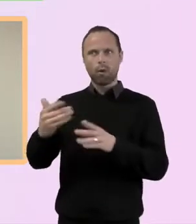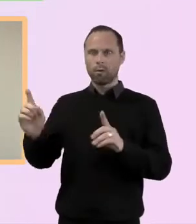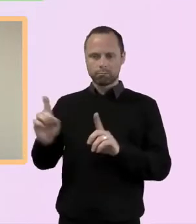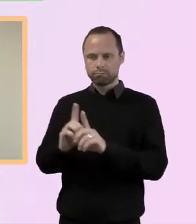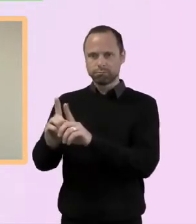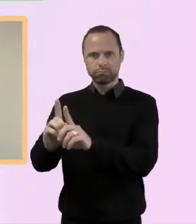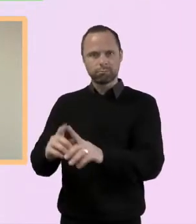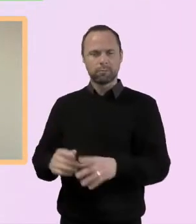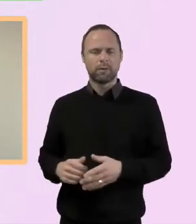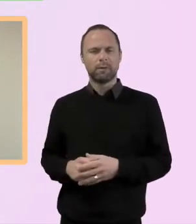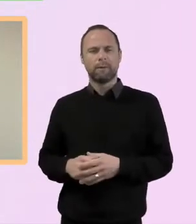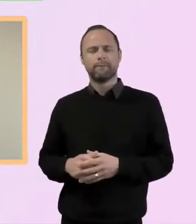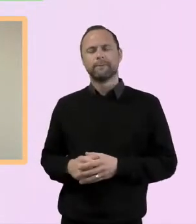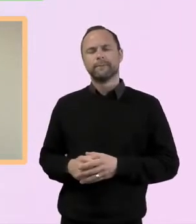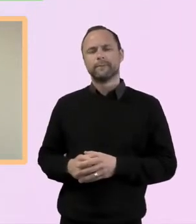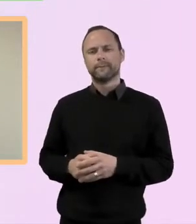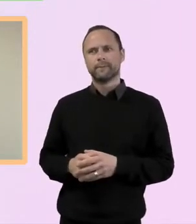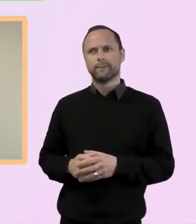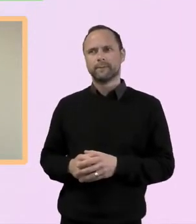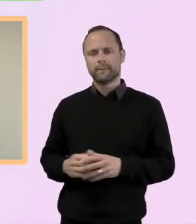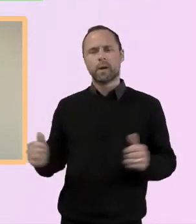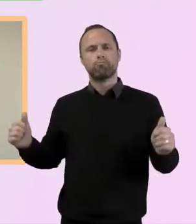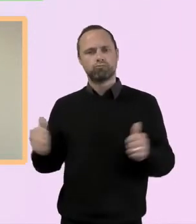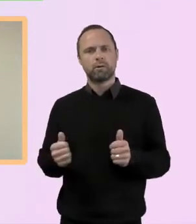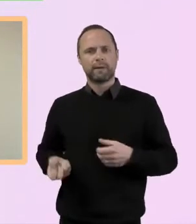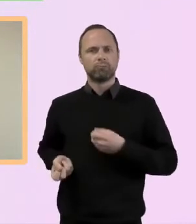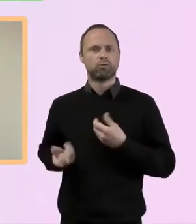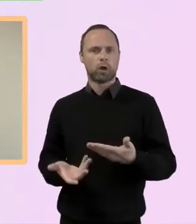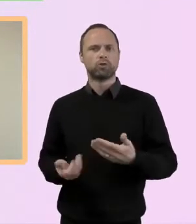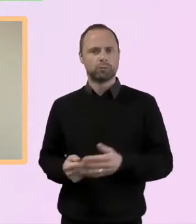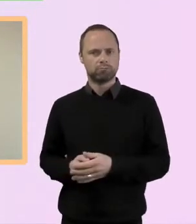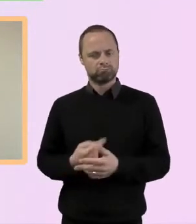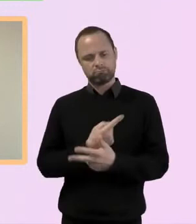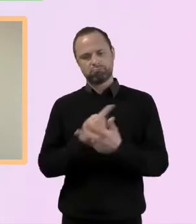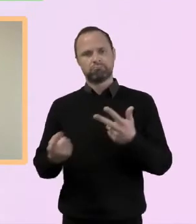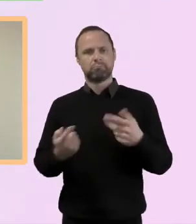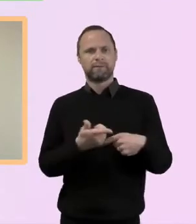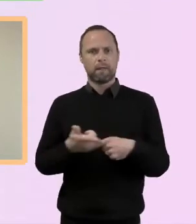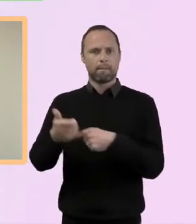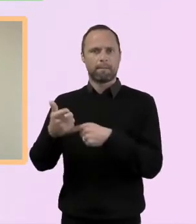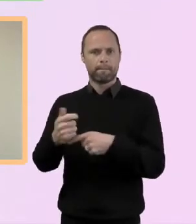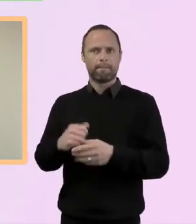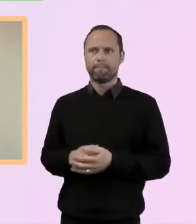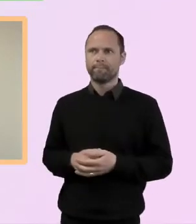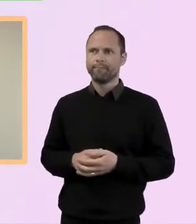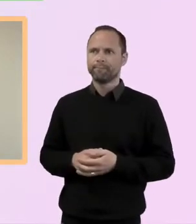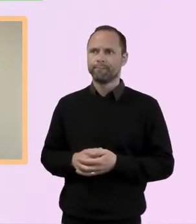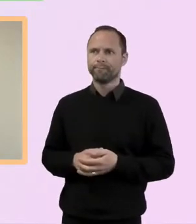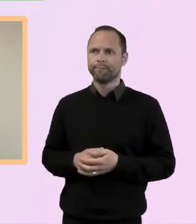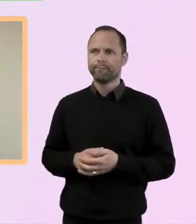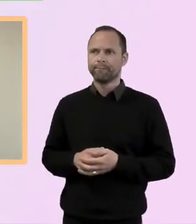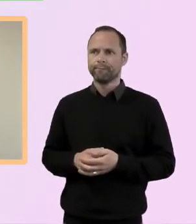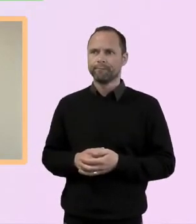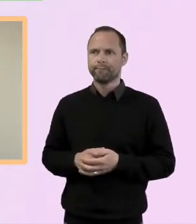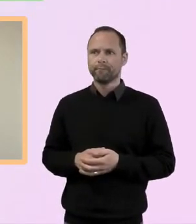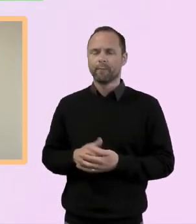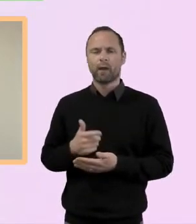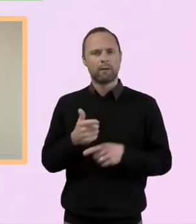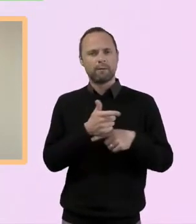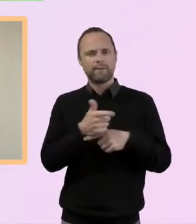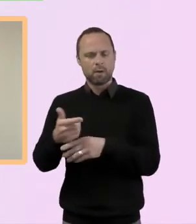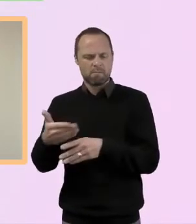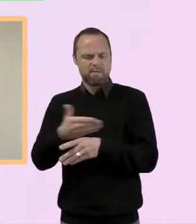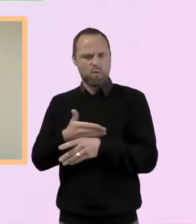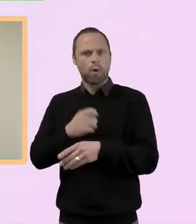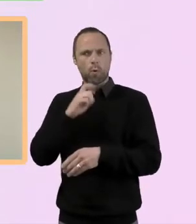be said about them, but here's a very brief introduction from each of them. So, Kez, let's start with you. Thank you, Lindsay.